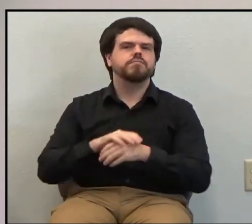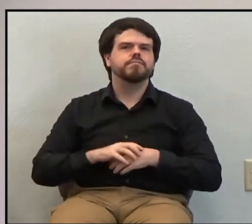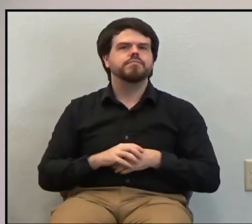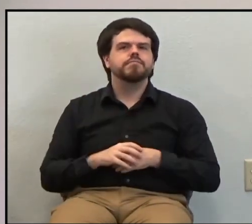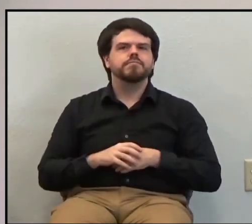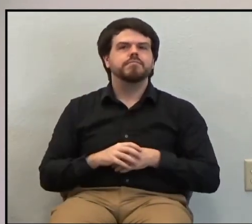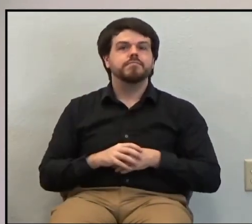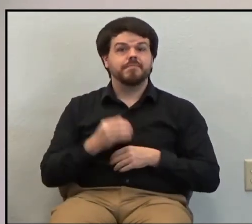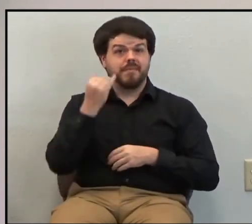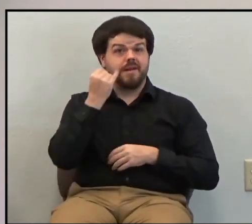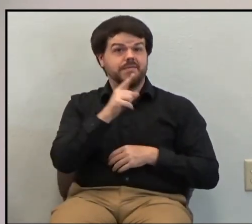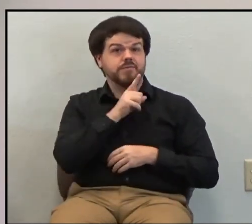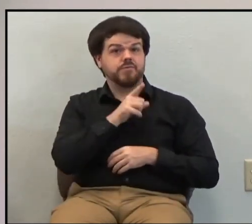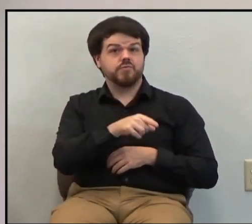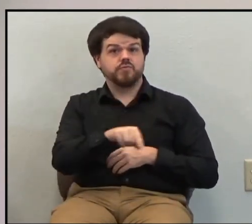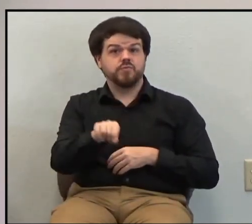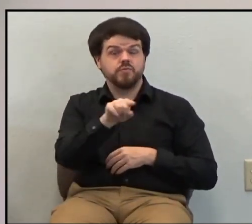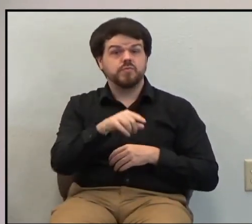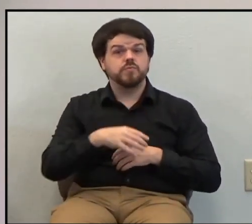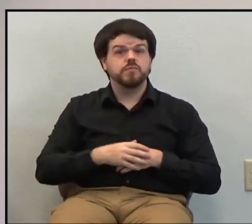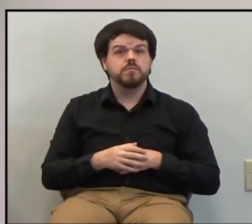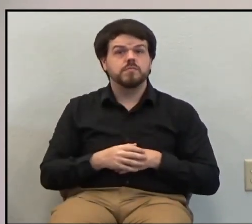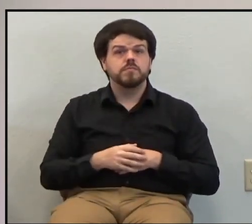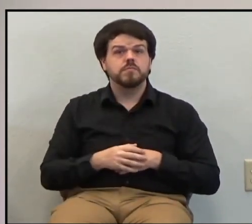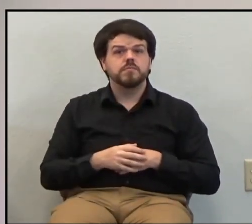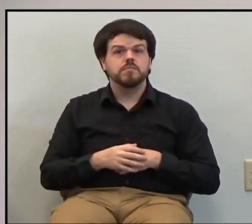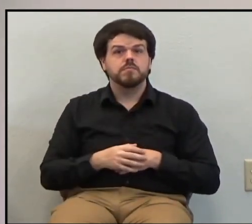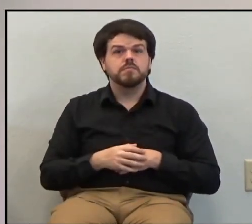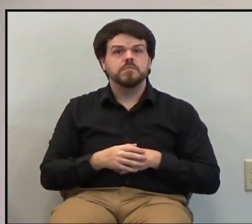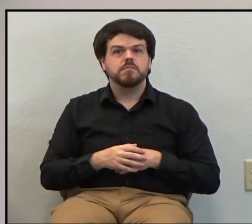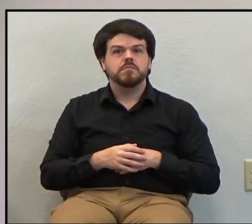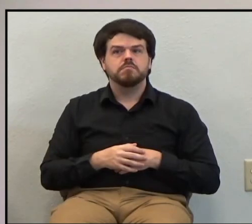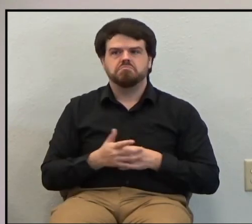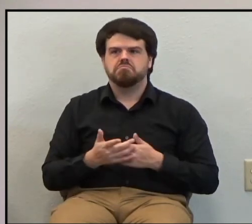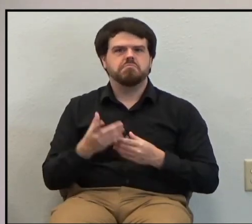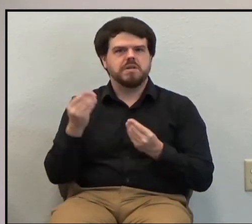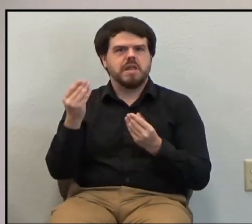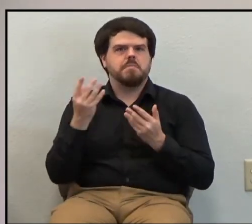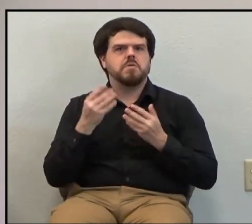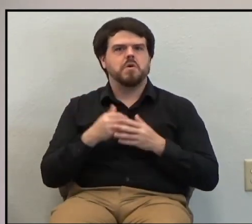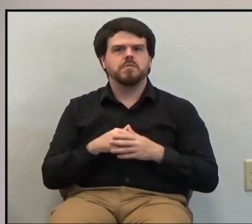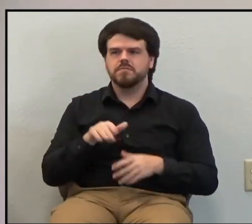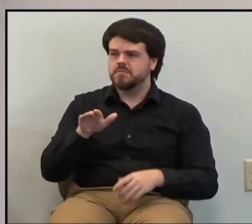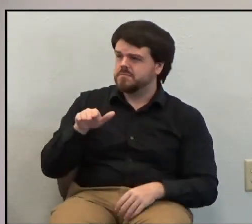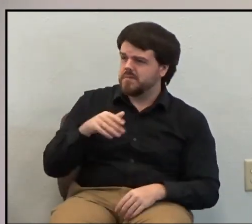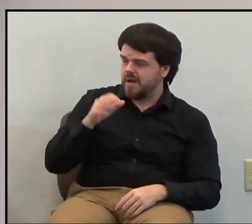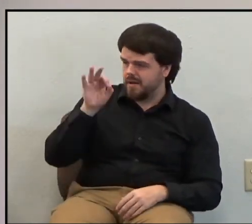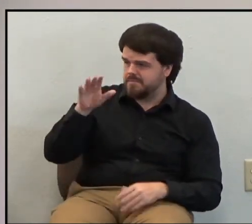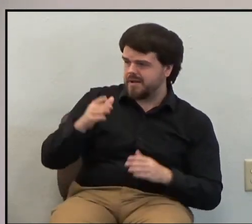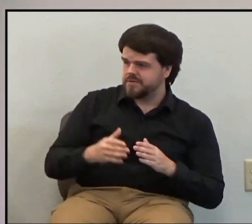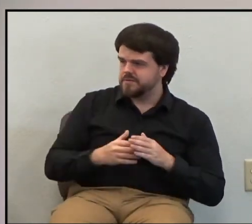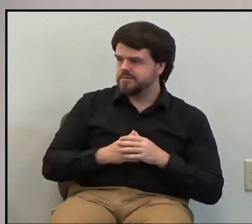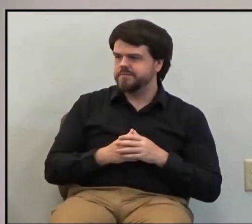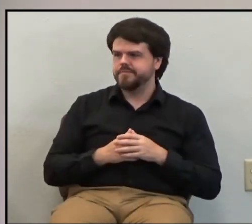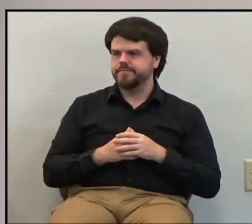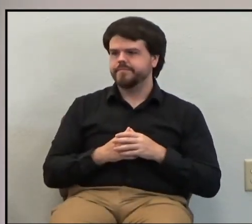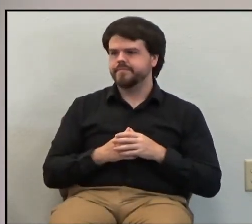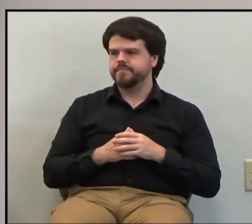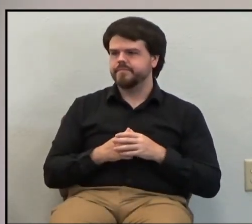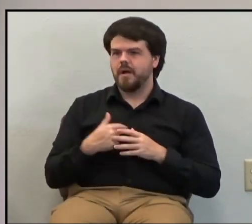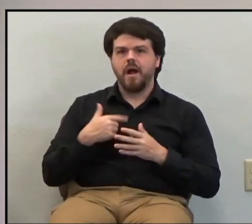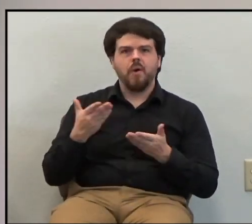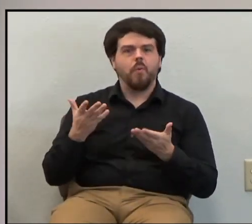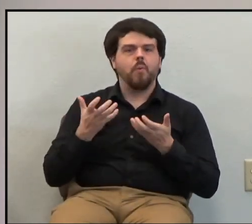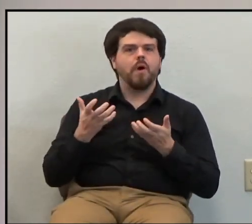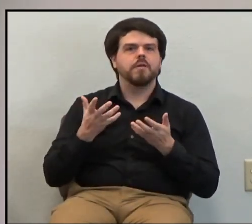If this is you, then why don't you tell me sometime, Pastor, I really, I want